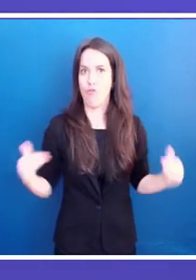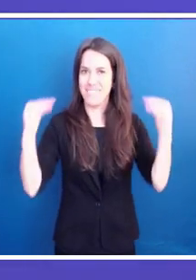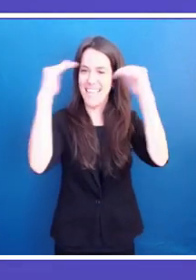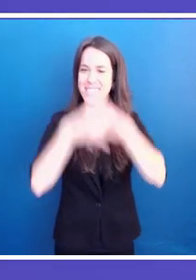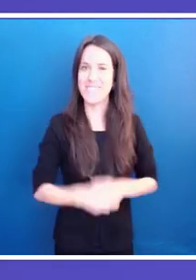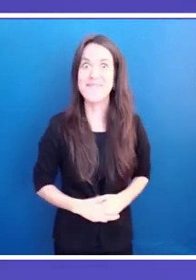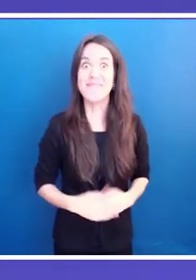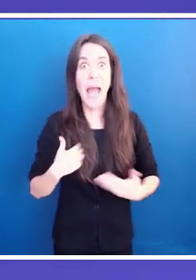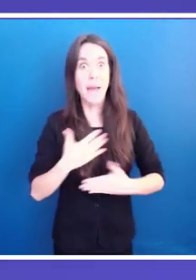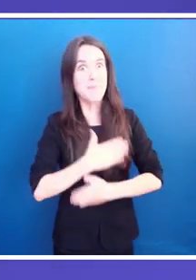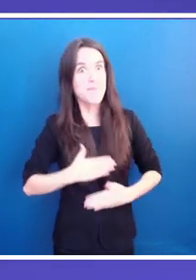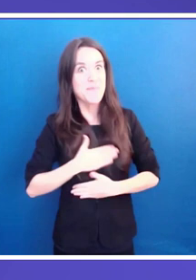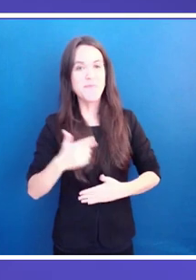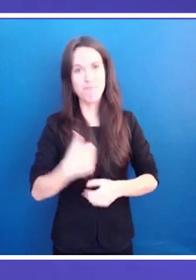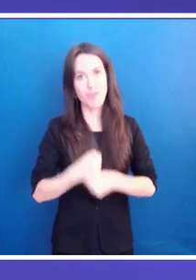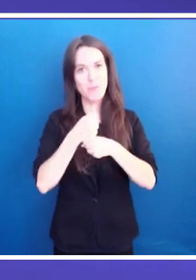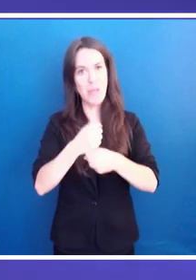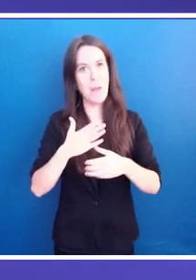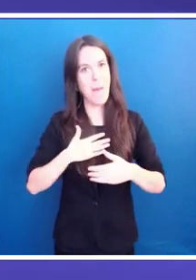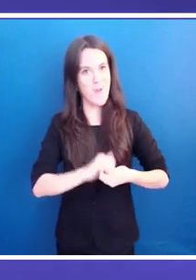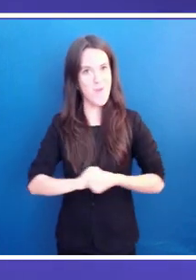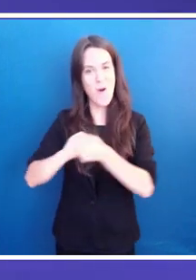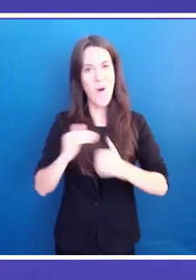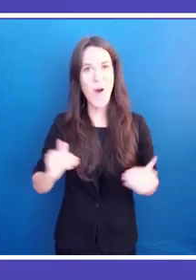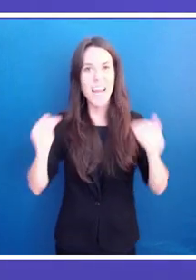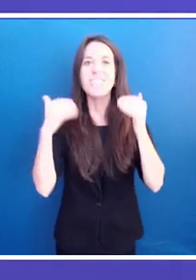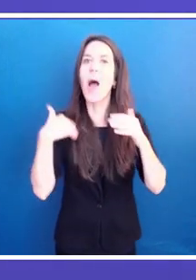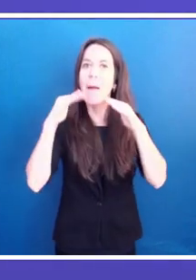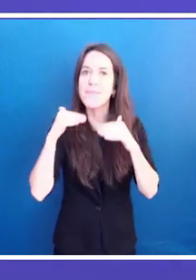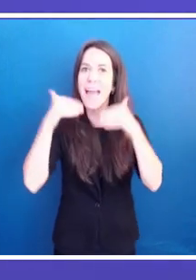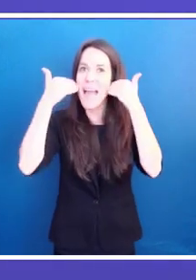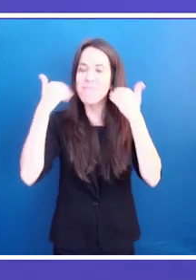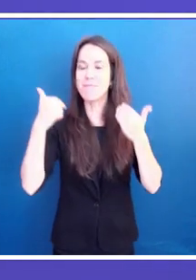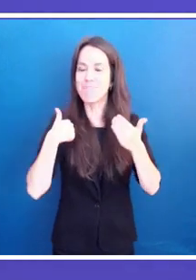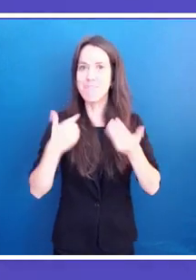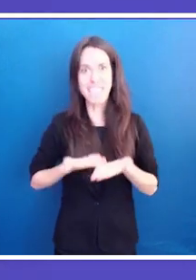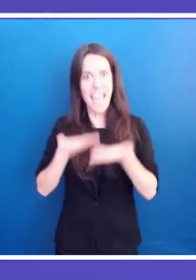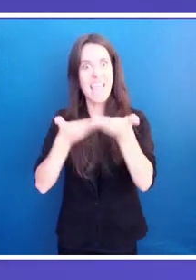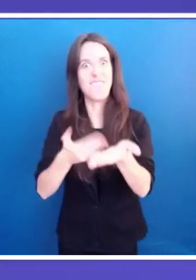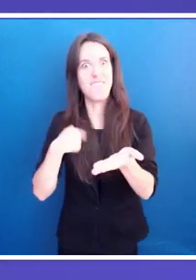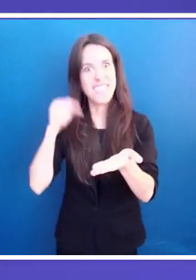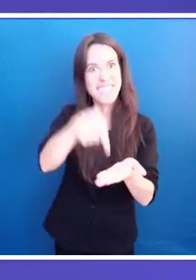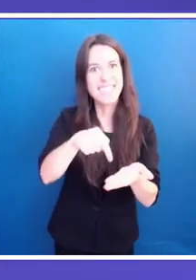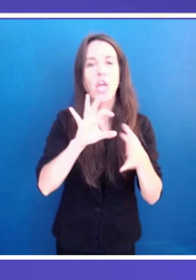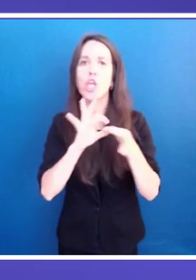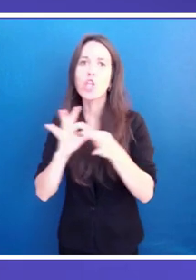my organization, and I am happy to respond to this invitation addressed to us by the Union for the Mediterranean.